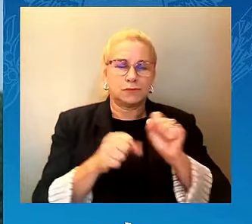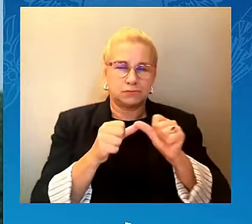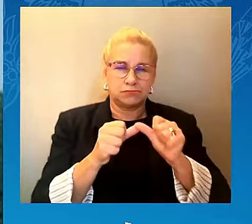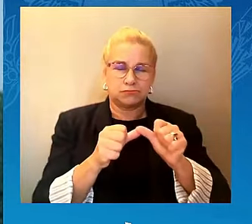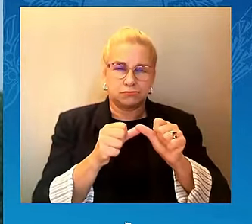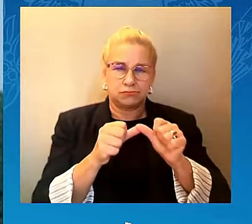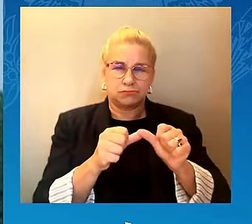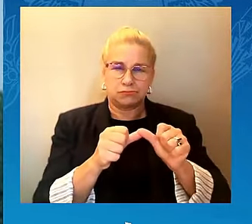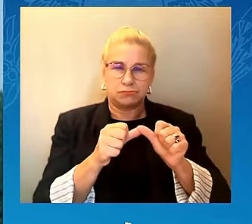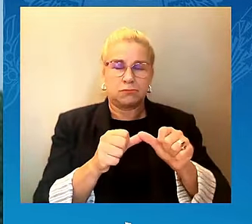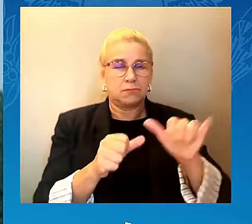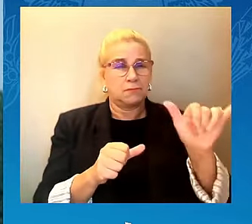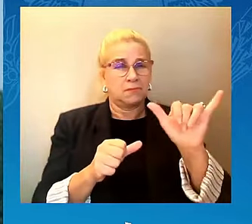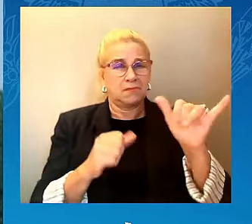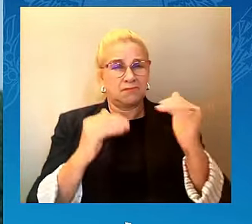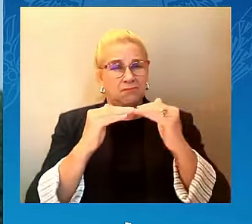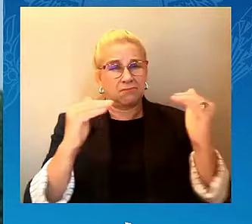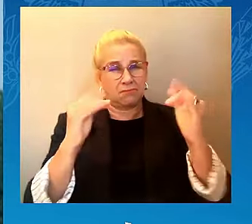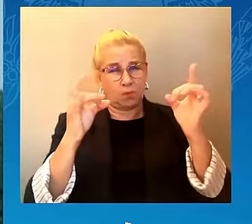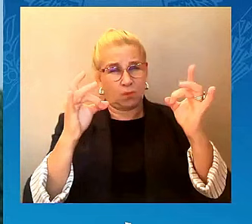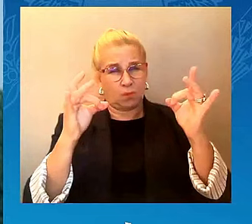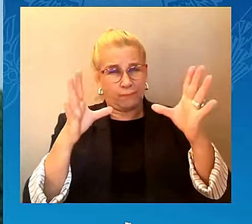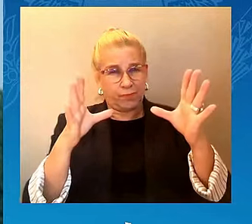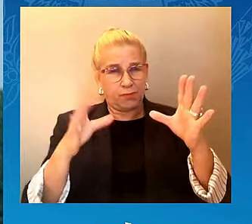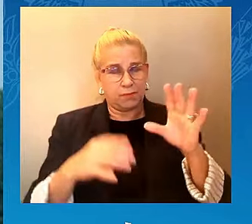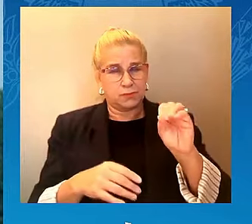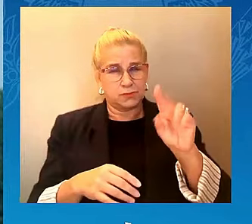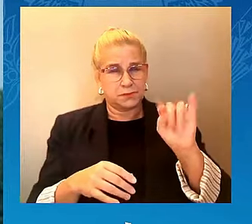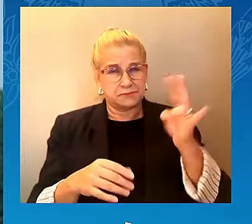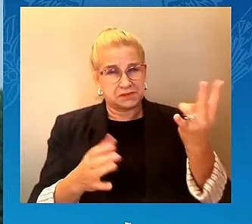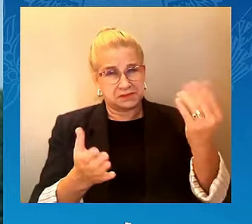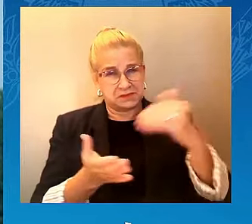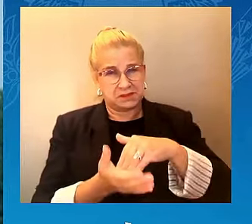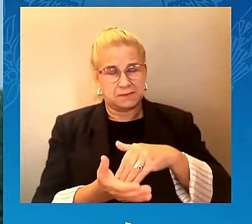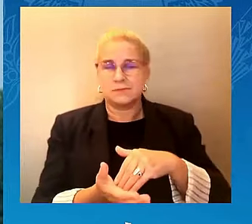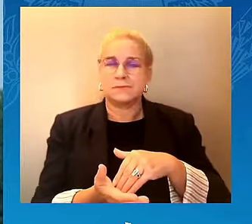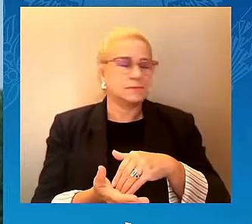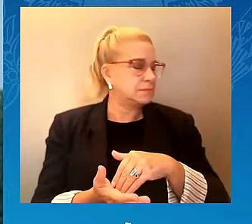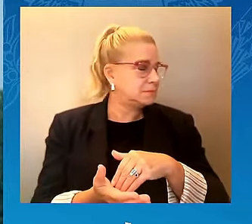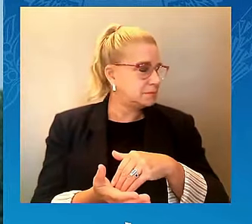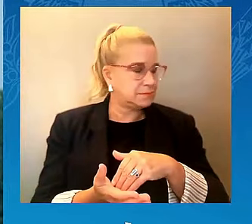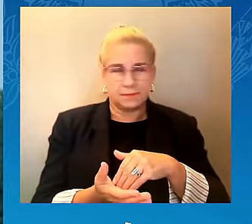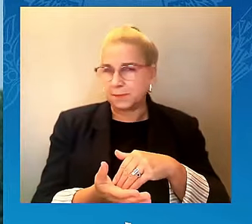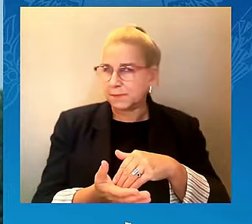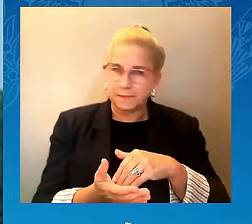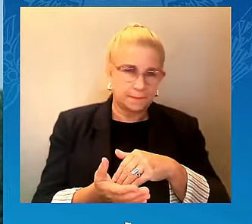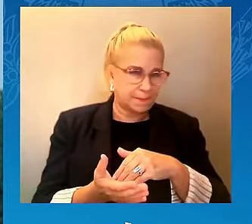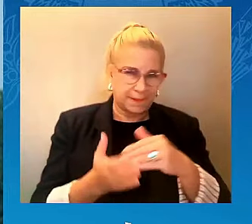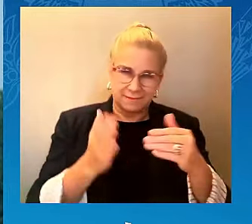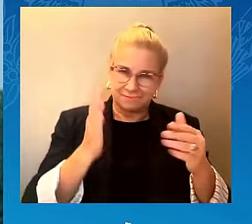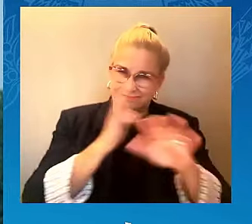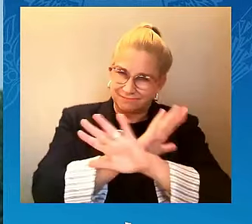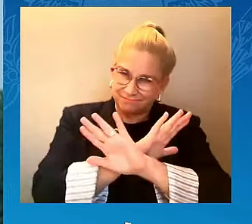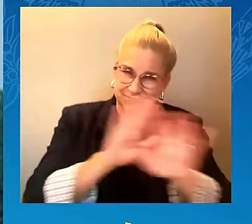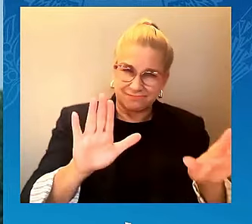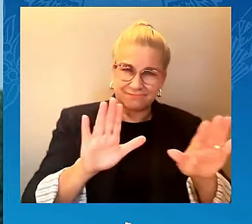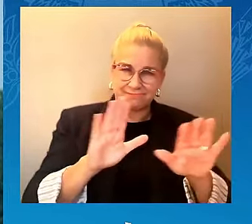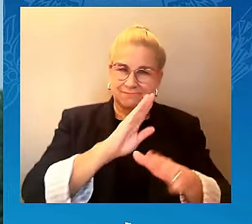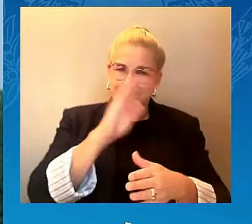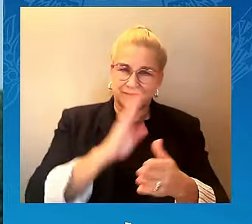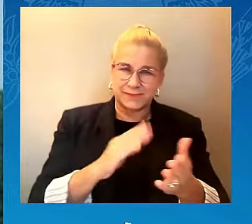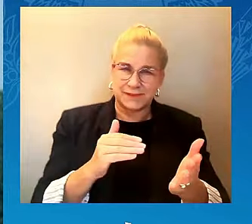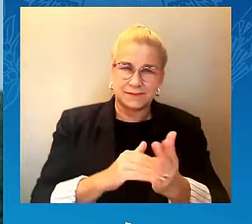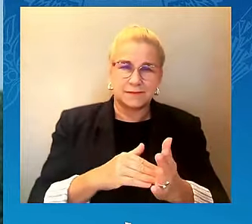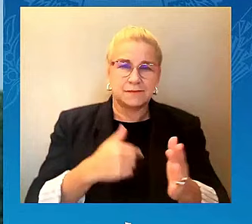day, I will restate my pledge to always ensure that Israel has what it needs to